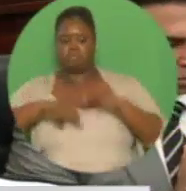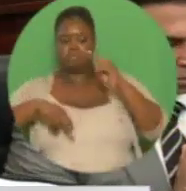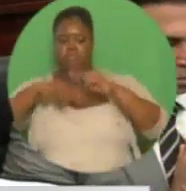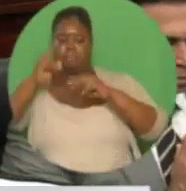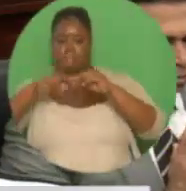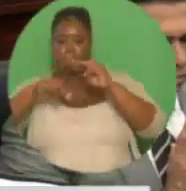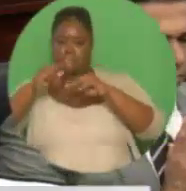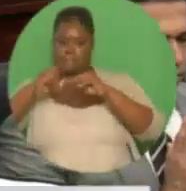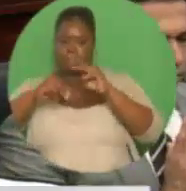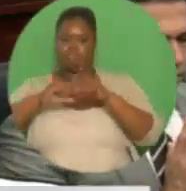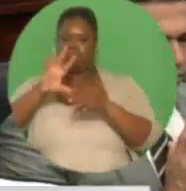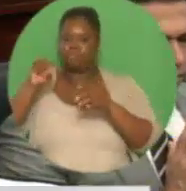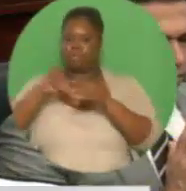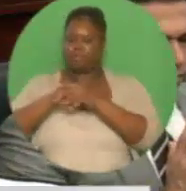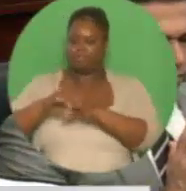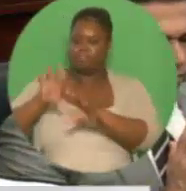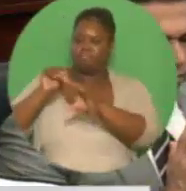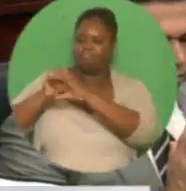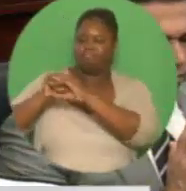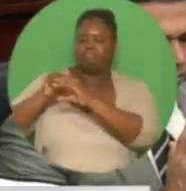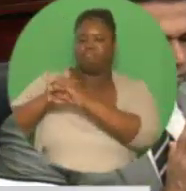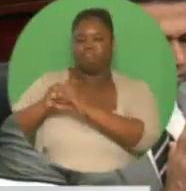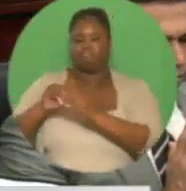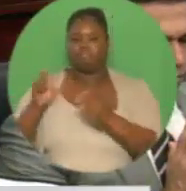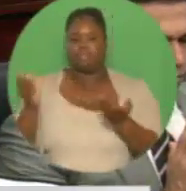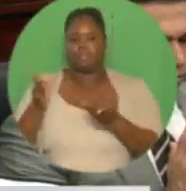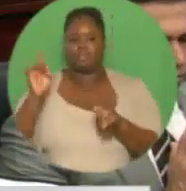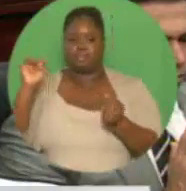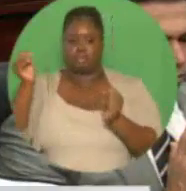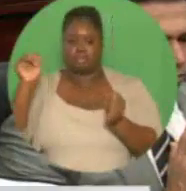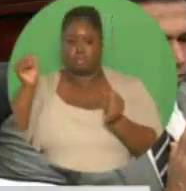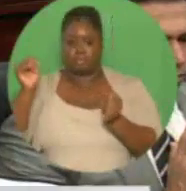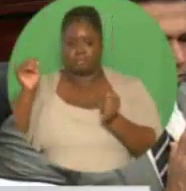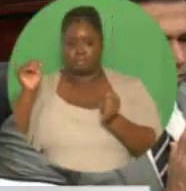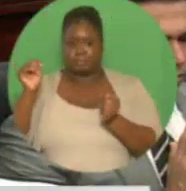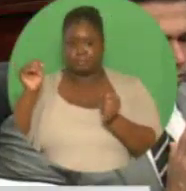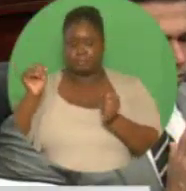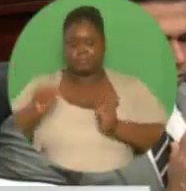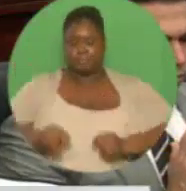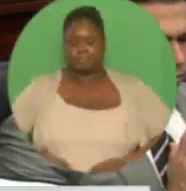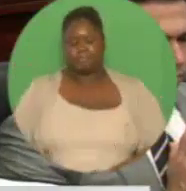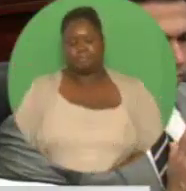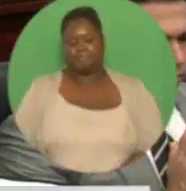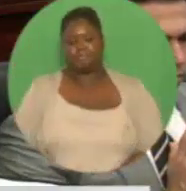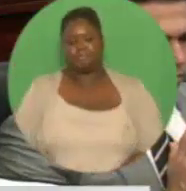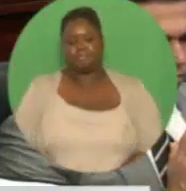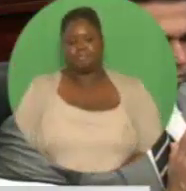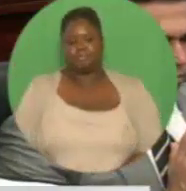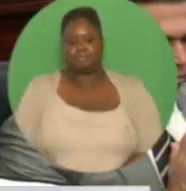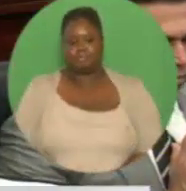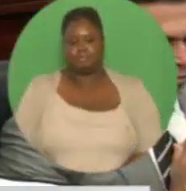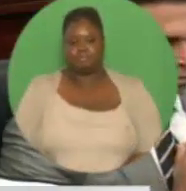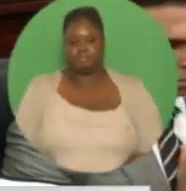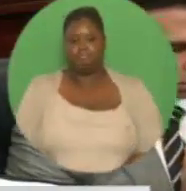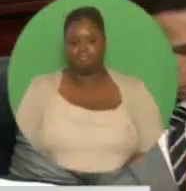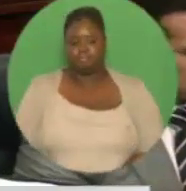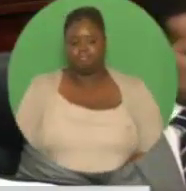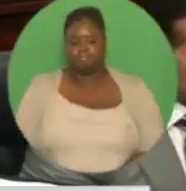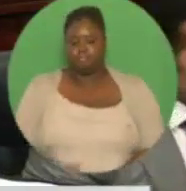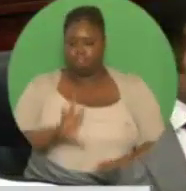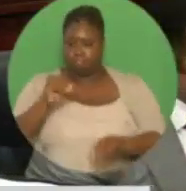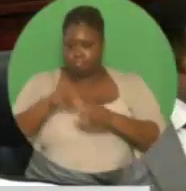including high-value and light manufacturing and emerging industries, for example, electronic technology,